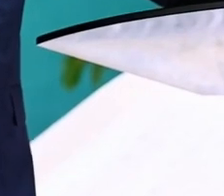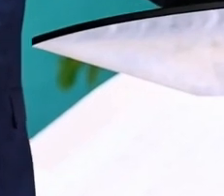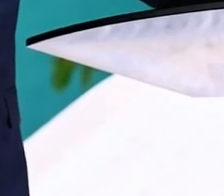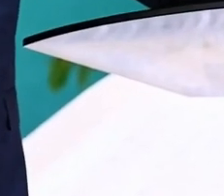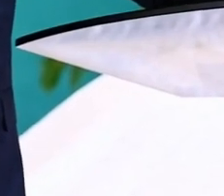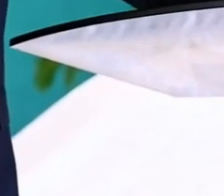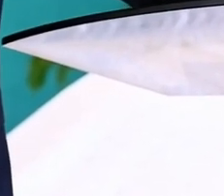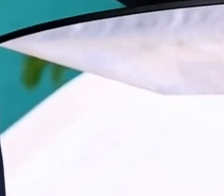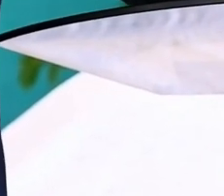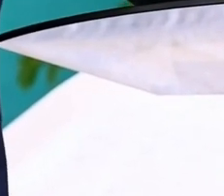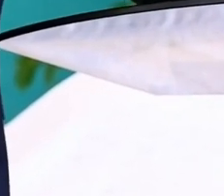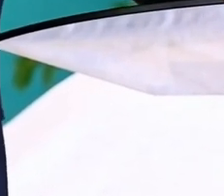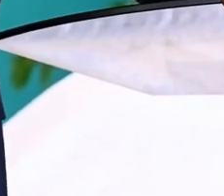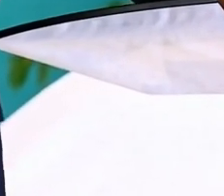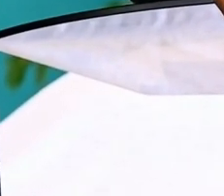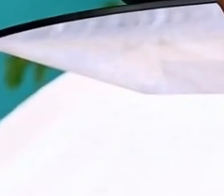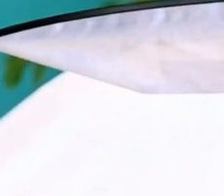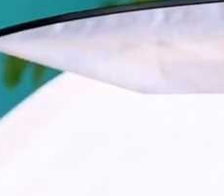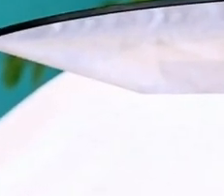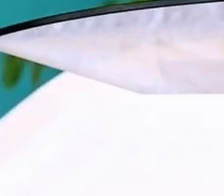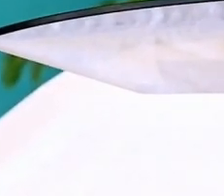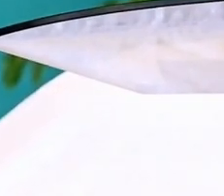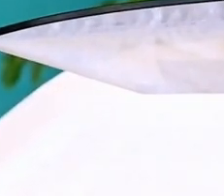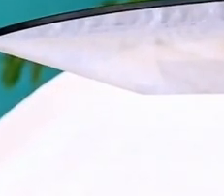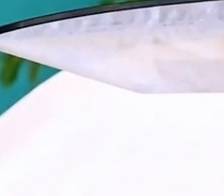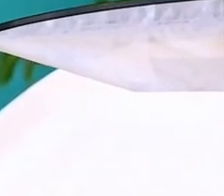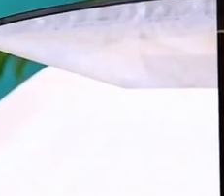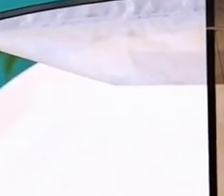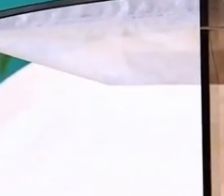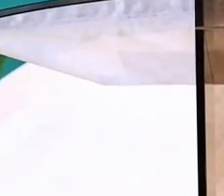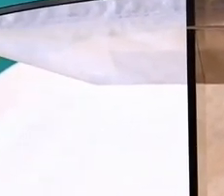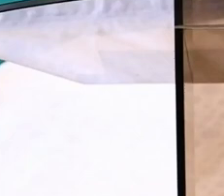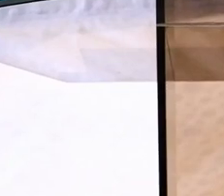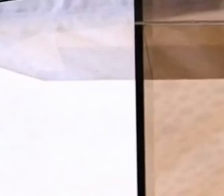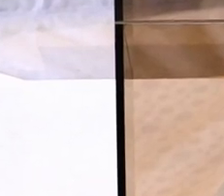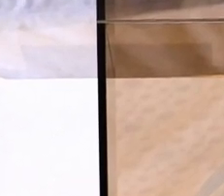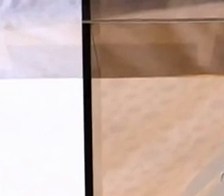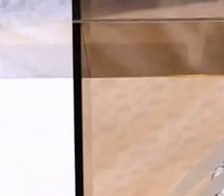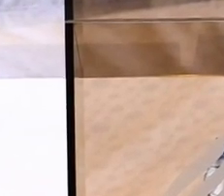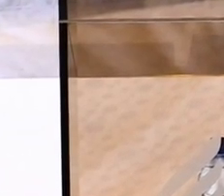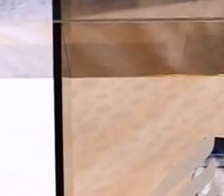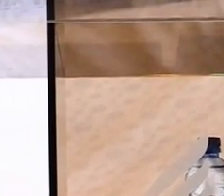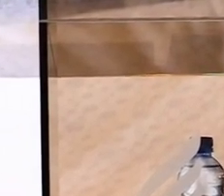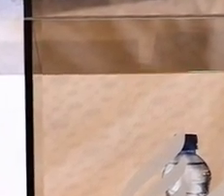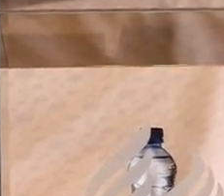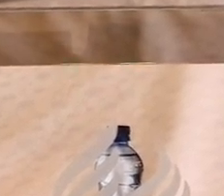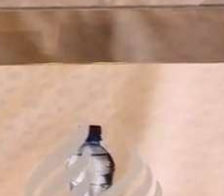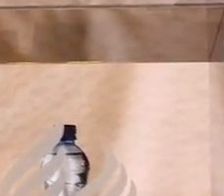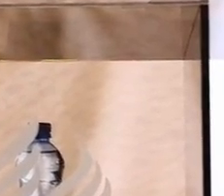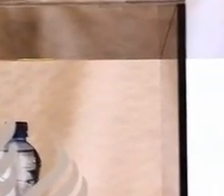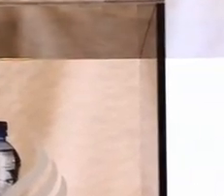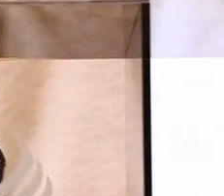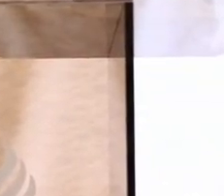Do not be a Judas, be a Peter and say I have come to receive the washing of the blood.